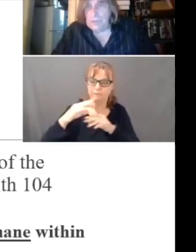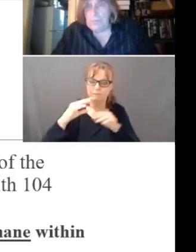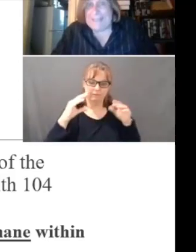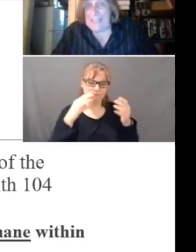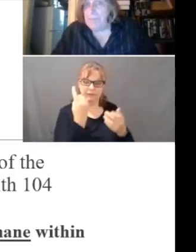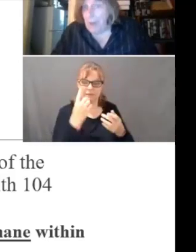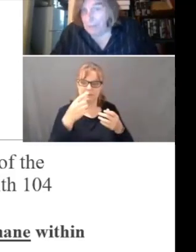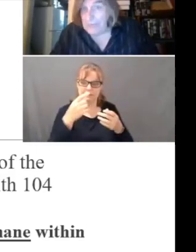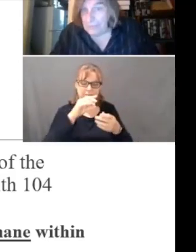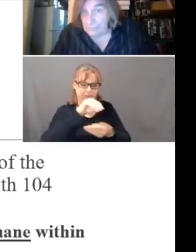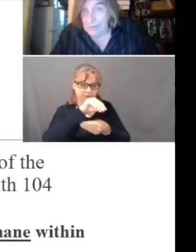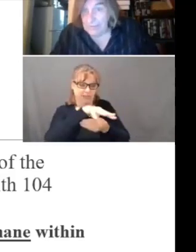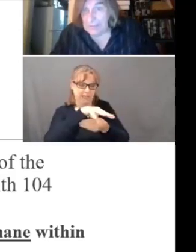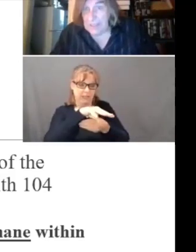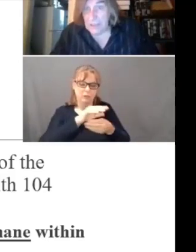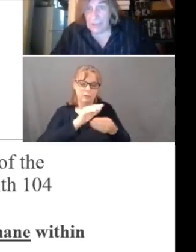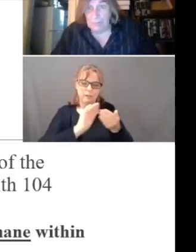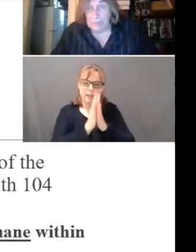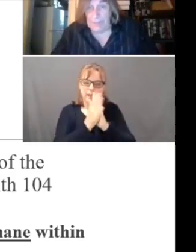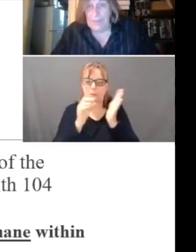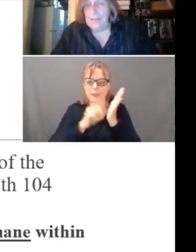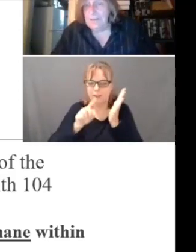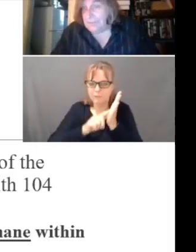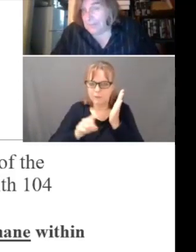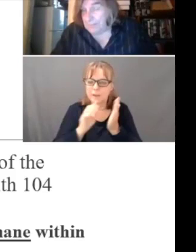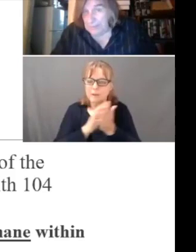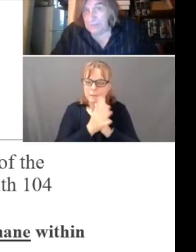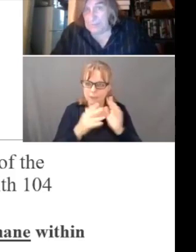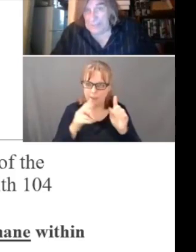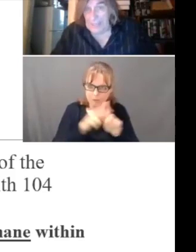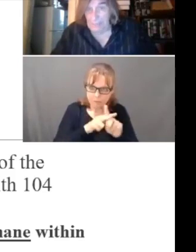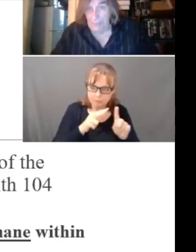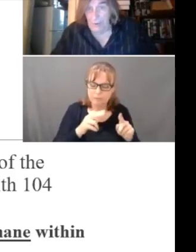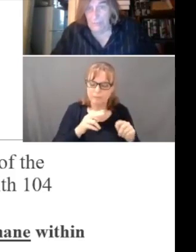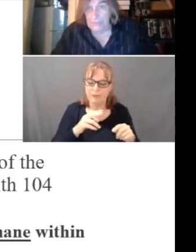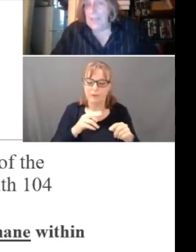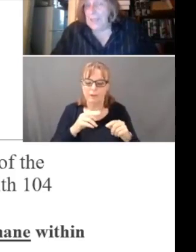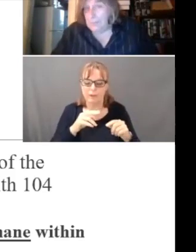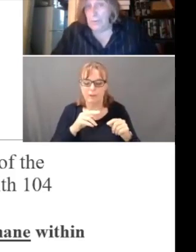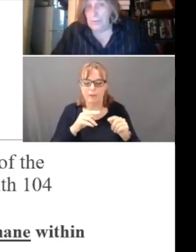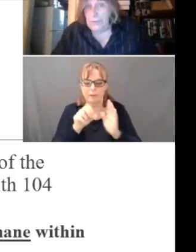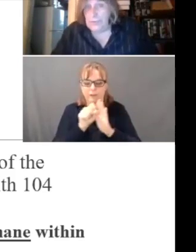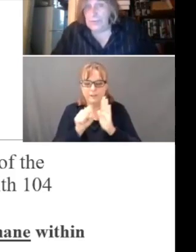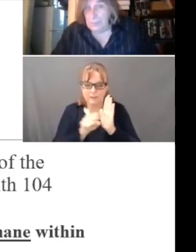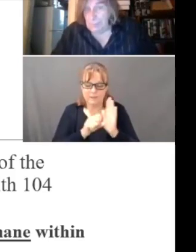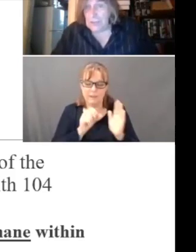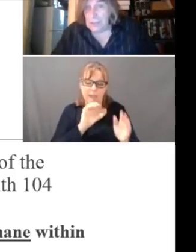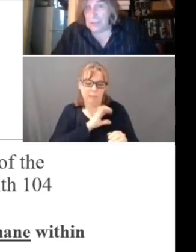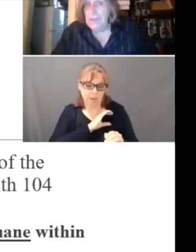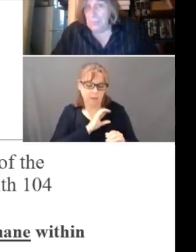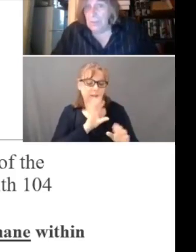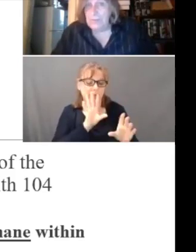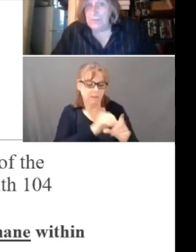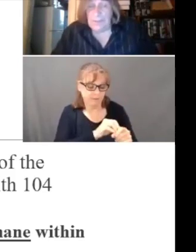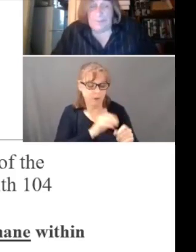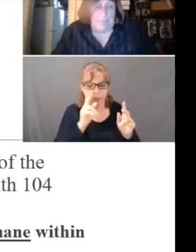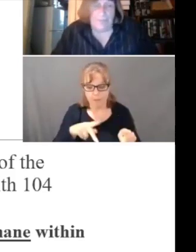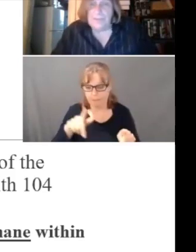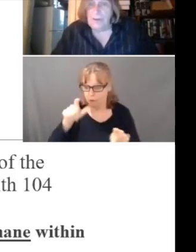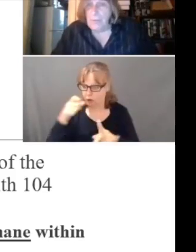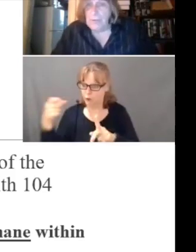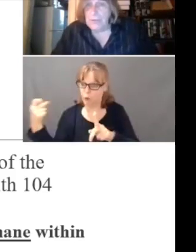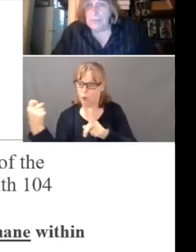which became an office of investigation complaint, the state police became involved, and the person who did the punching was